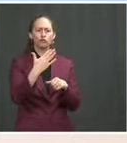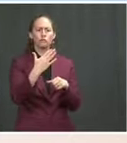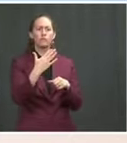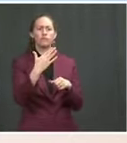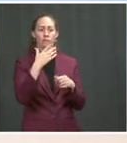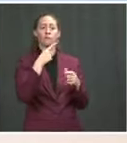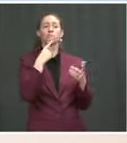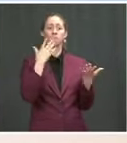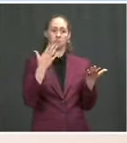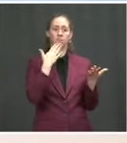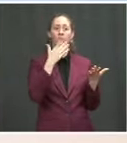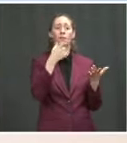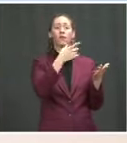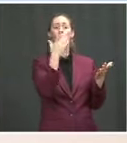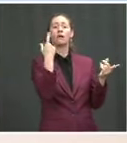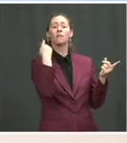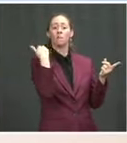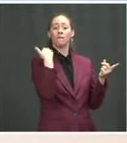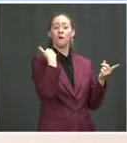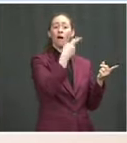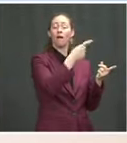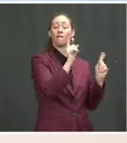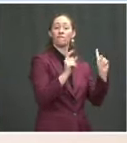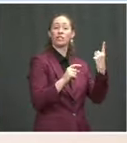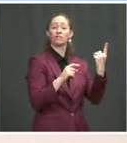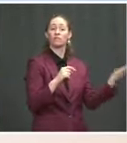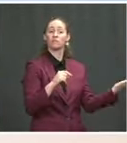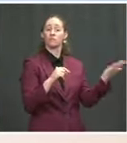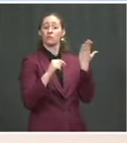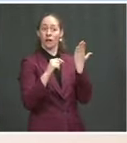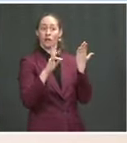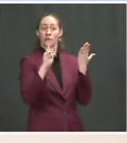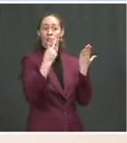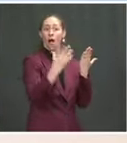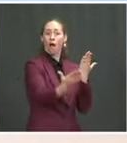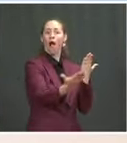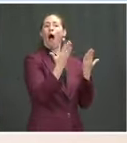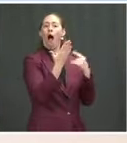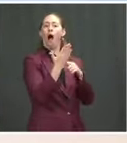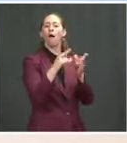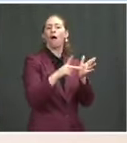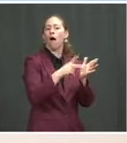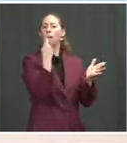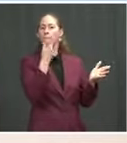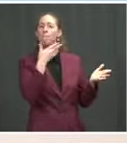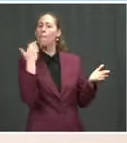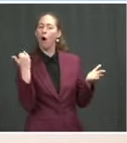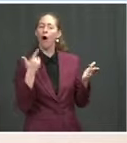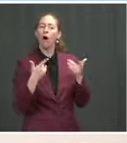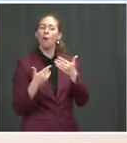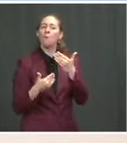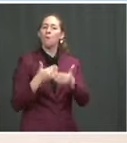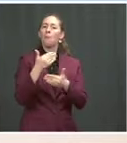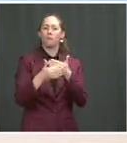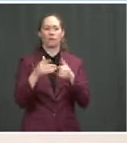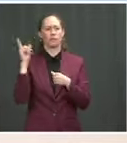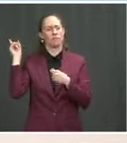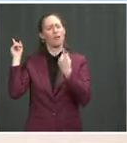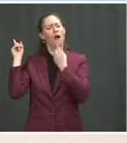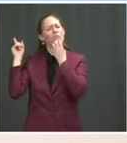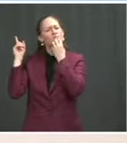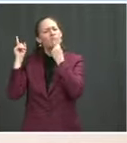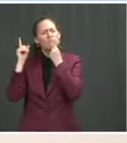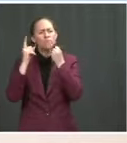was just a few weeks ago. That's another positive sign in the right direction. He's somebody who cares about the details, wants to have a discussion